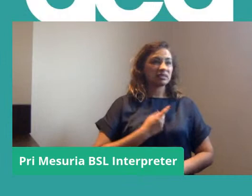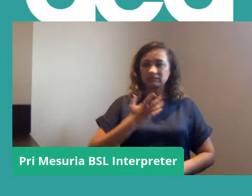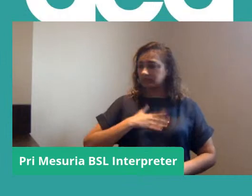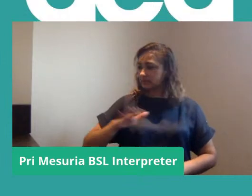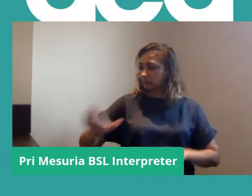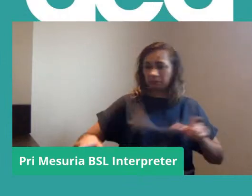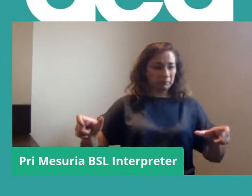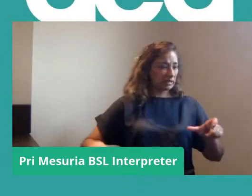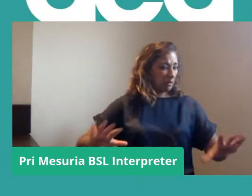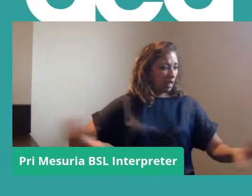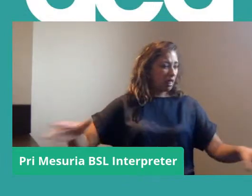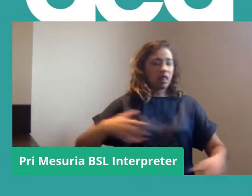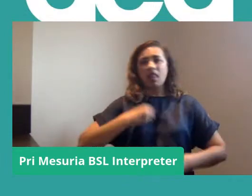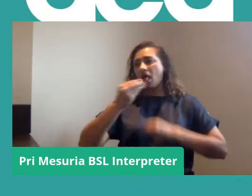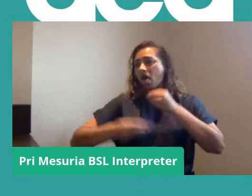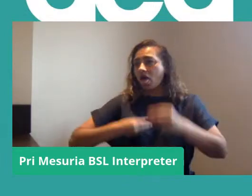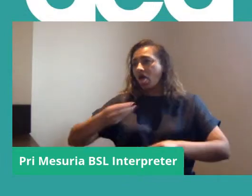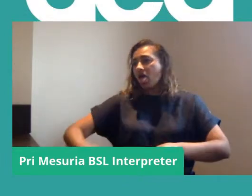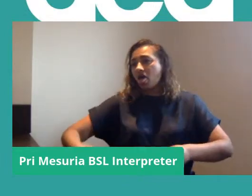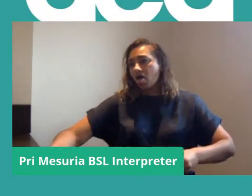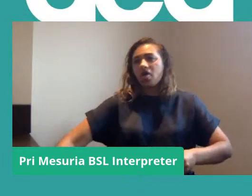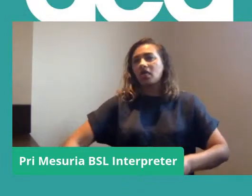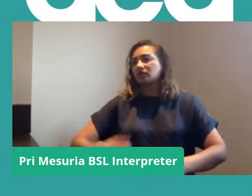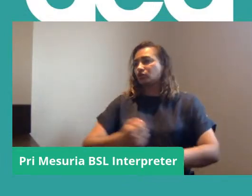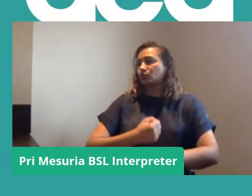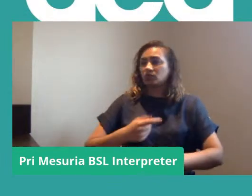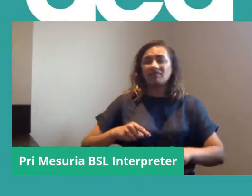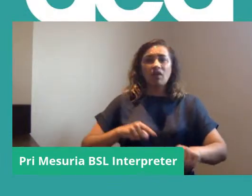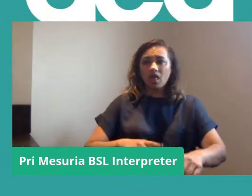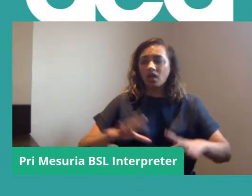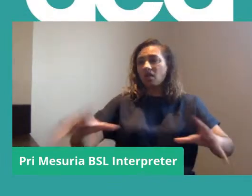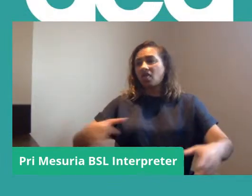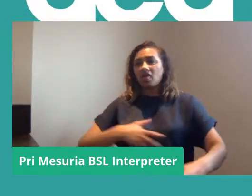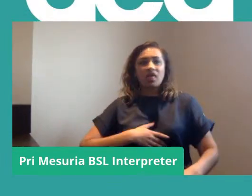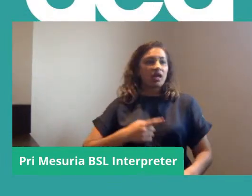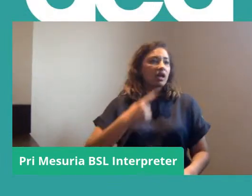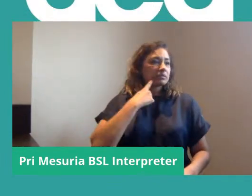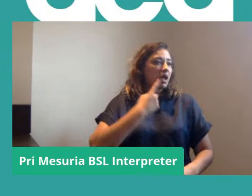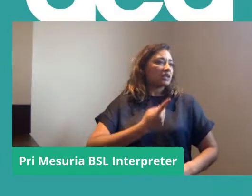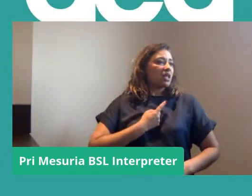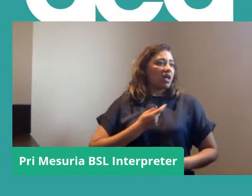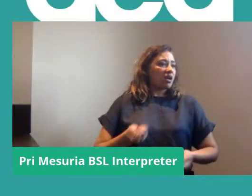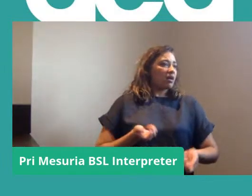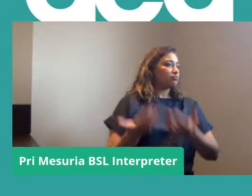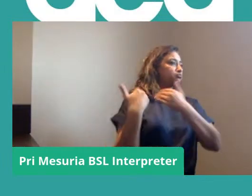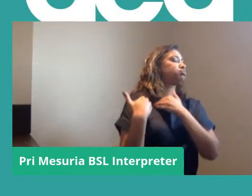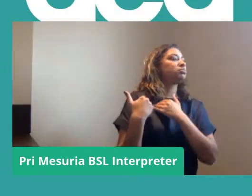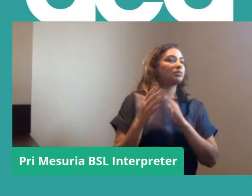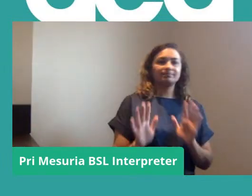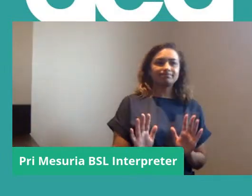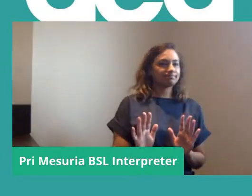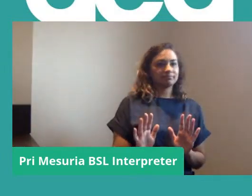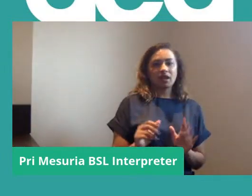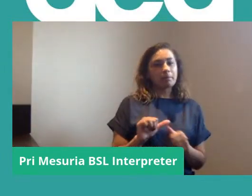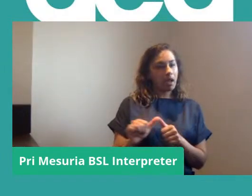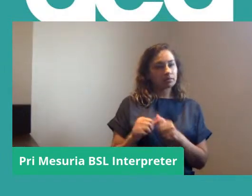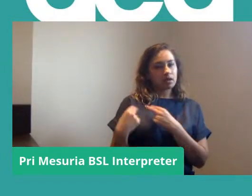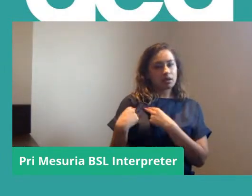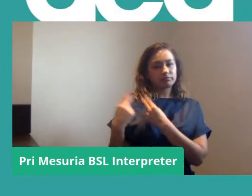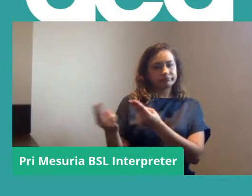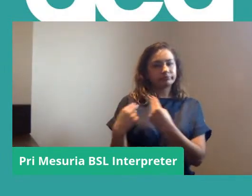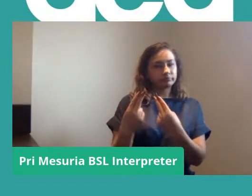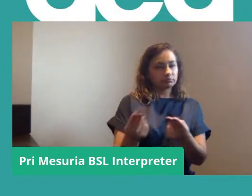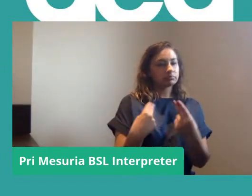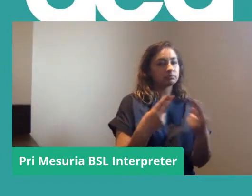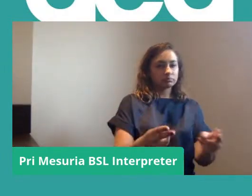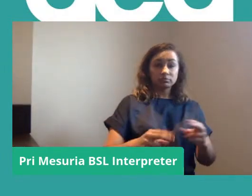it takes so much longer to explain to somebody what to do and to follow it up and so on. But actually, that delegation is exactly